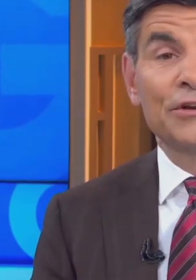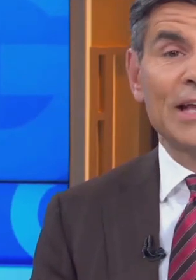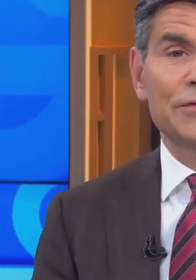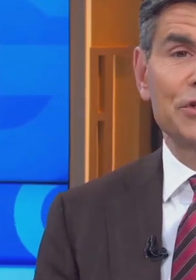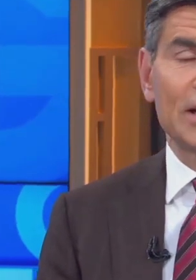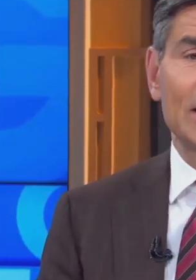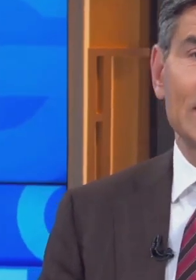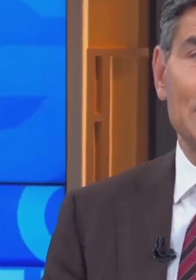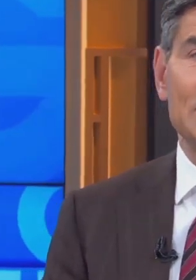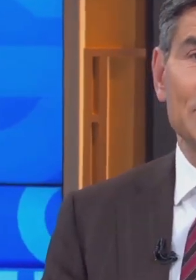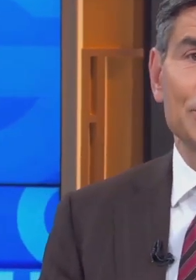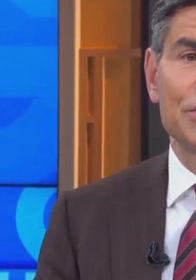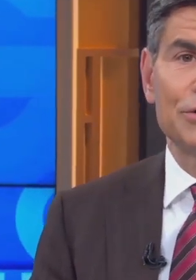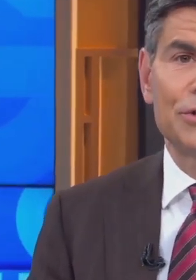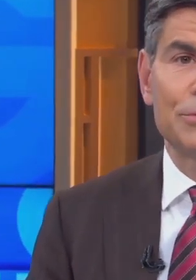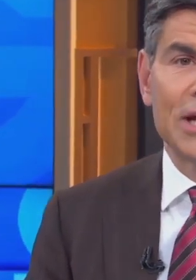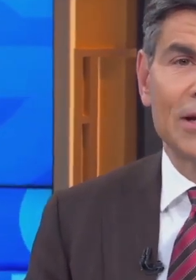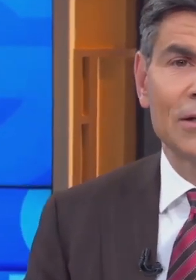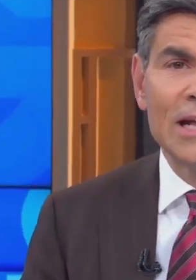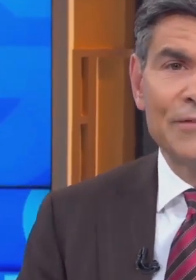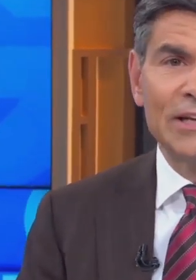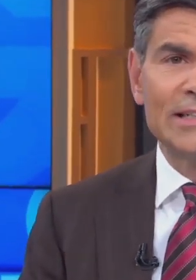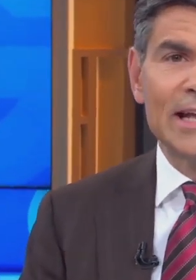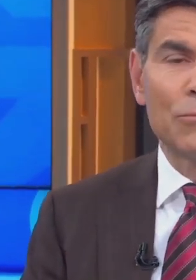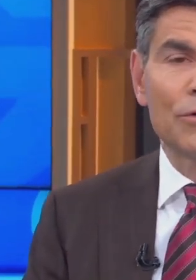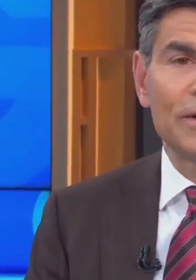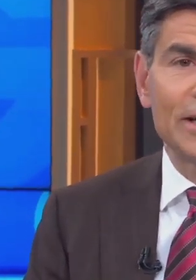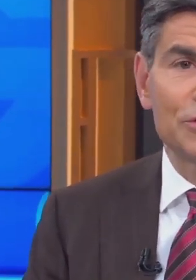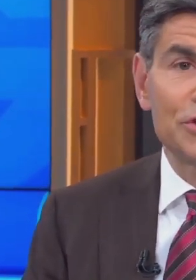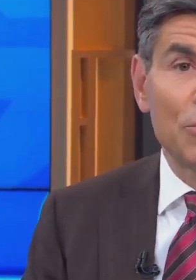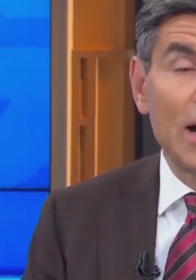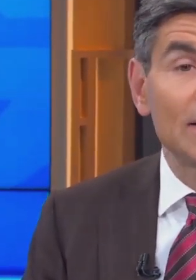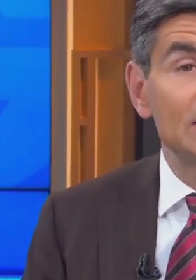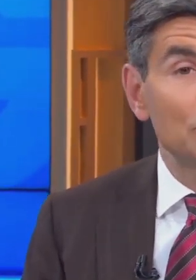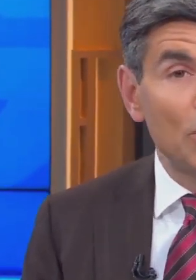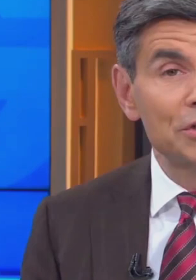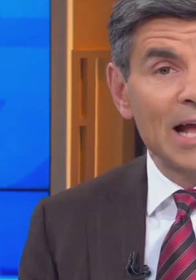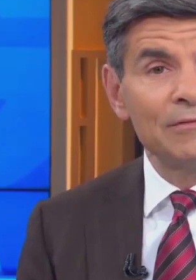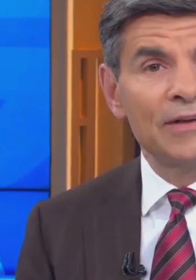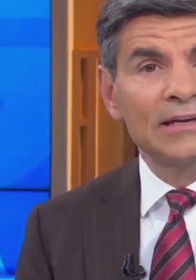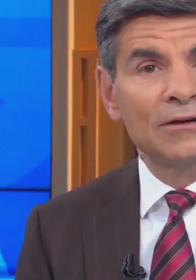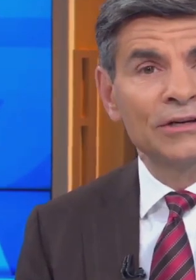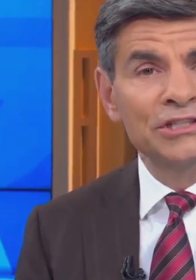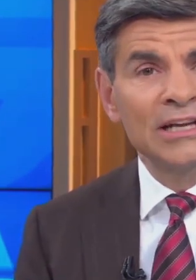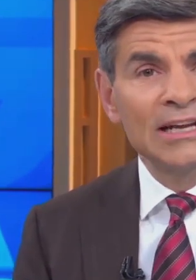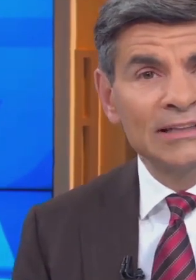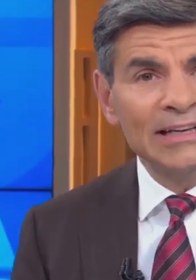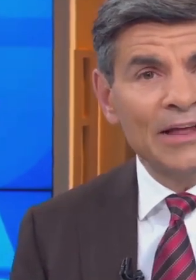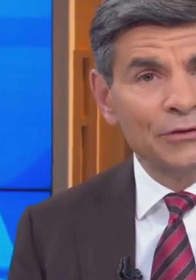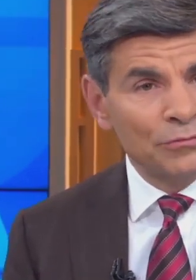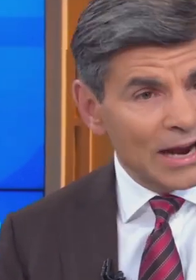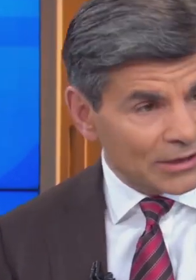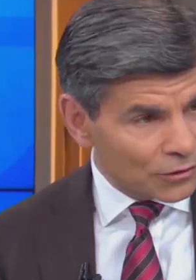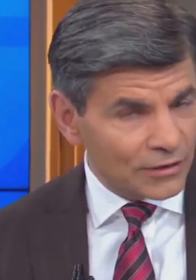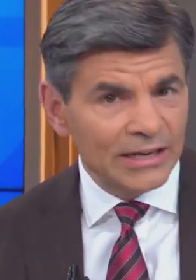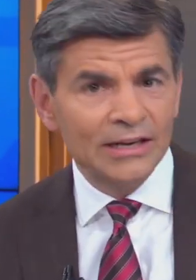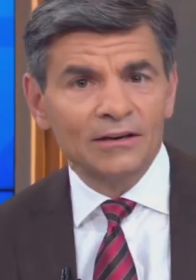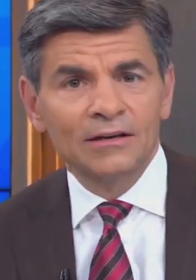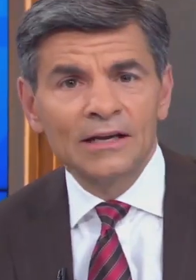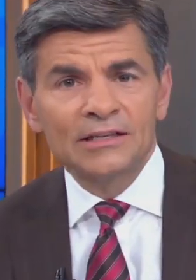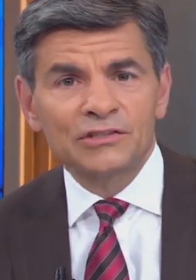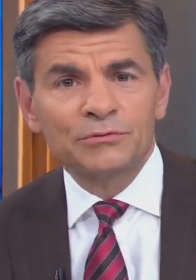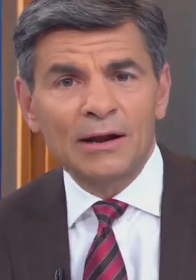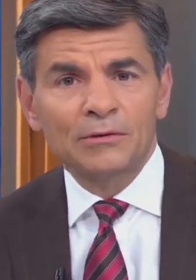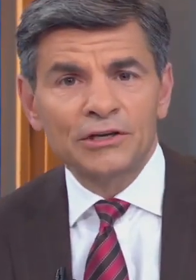Again, thanks for checking out the ABC News YouTube channel. If you'd like to get more videos, show highlights, and watch live event coverage, click on the right over